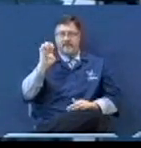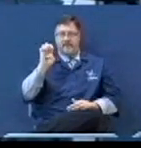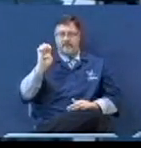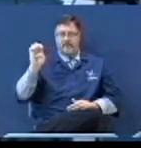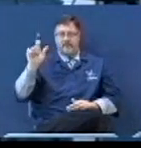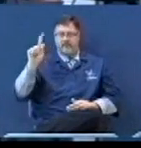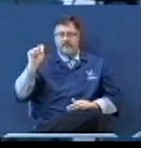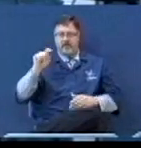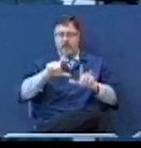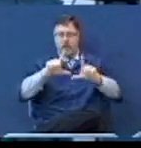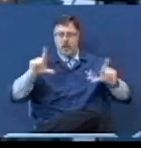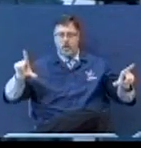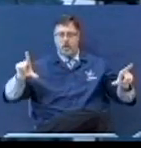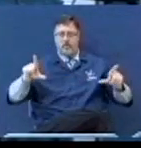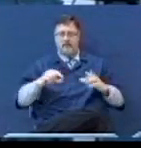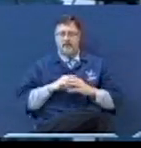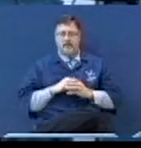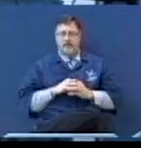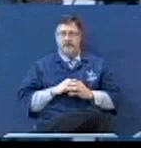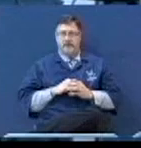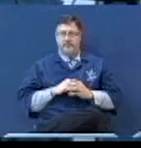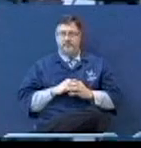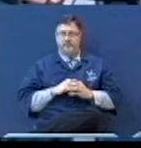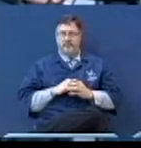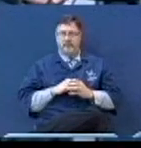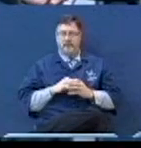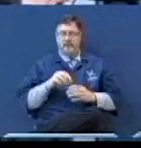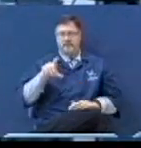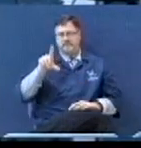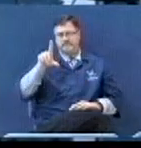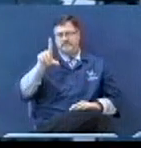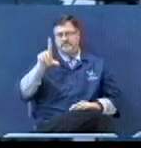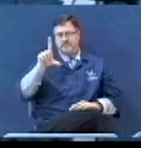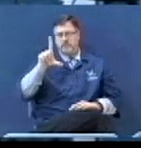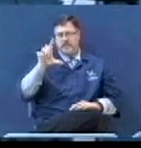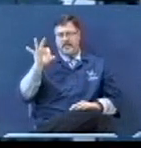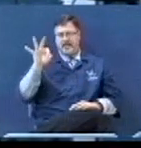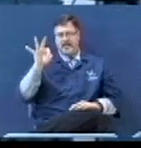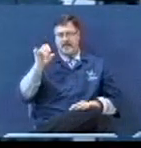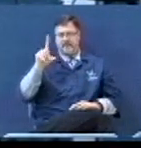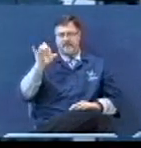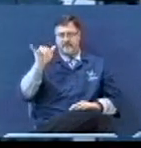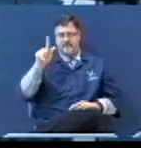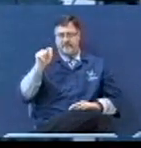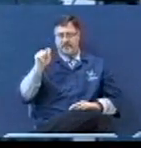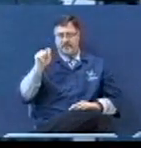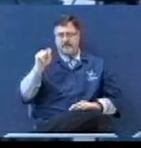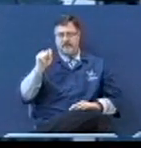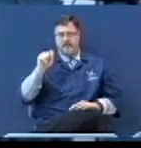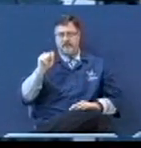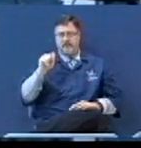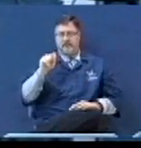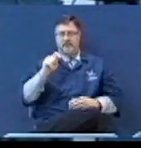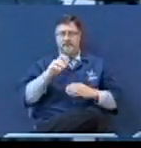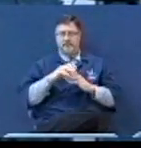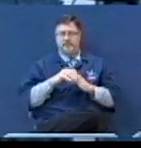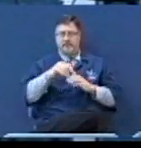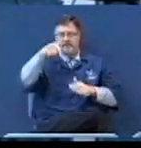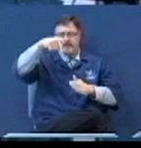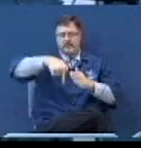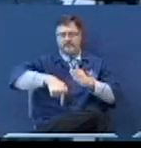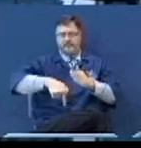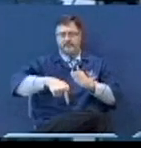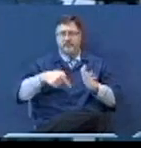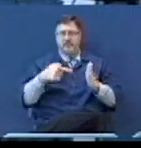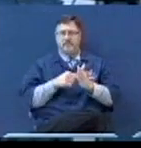A beam of 97 feet and a draft of 29 feet 3 inches at deep load. This